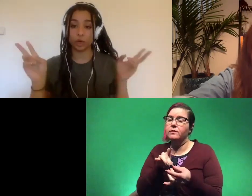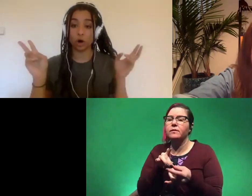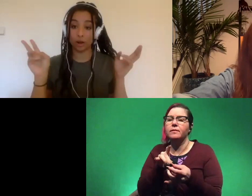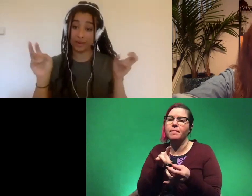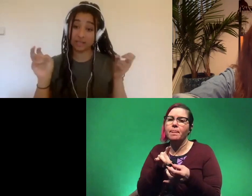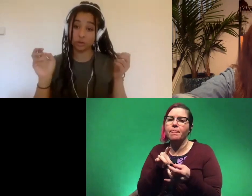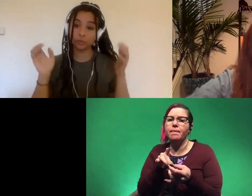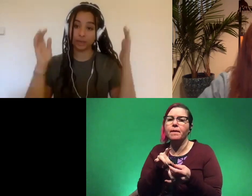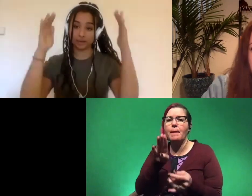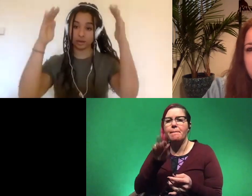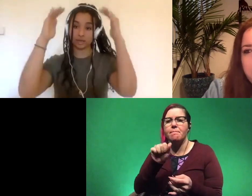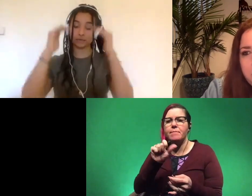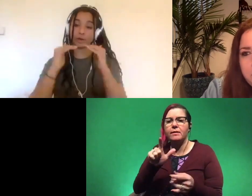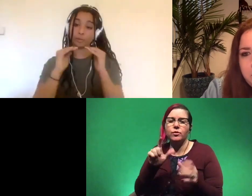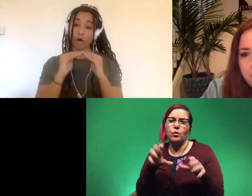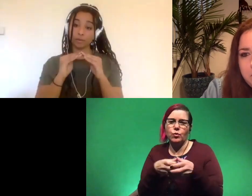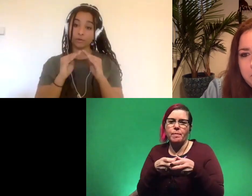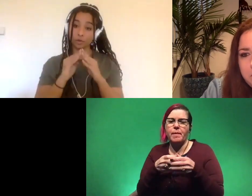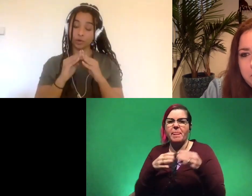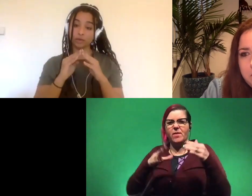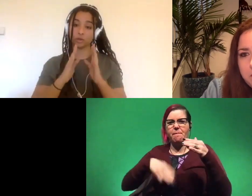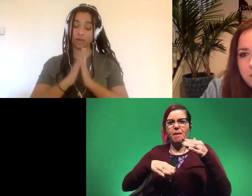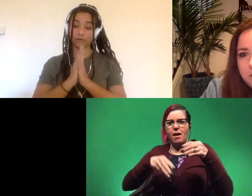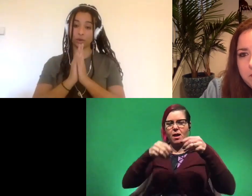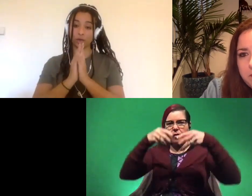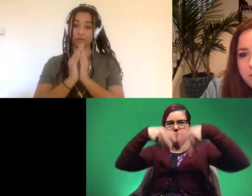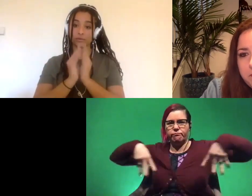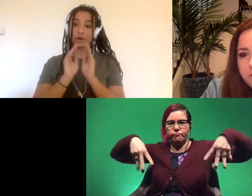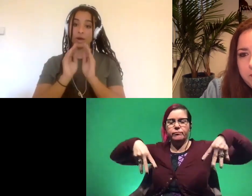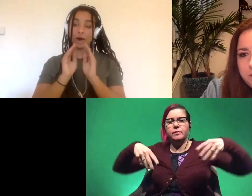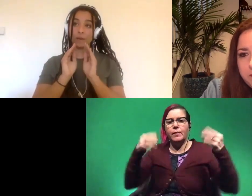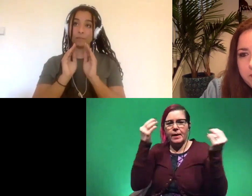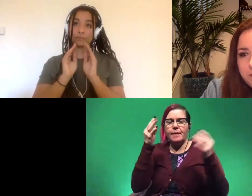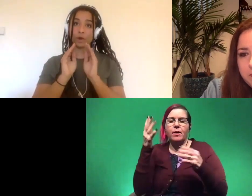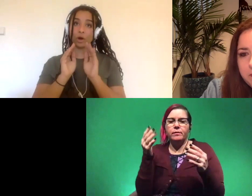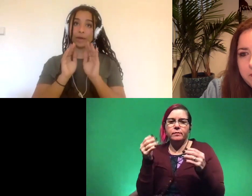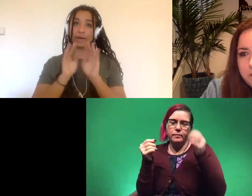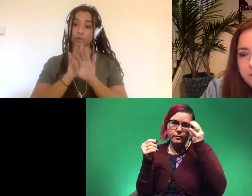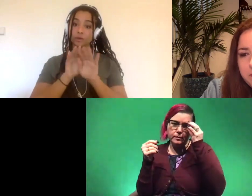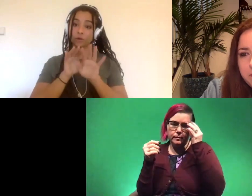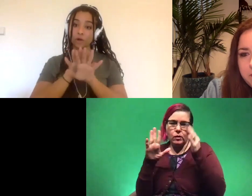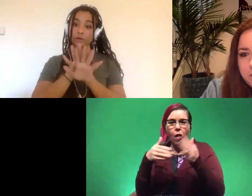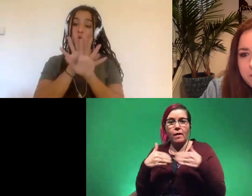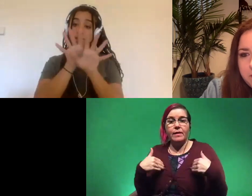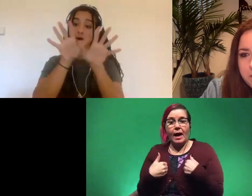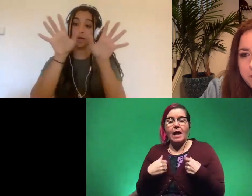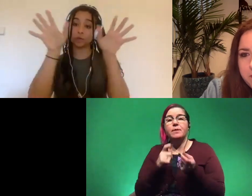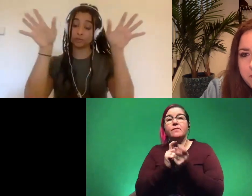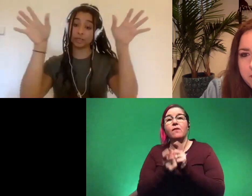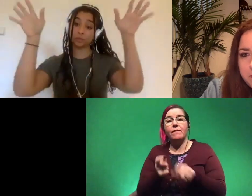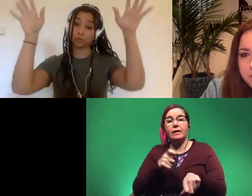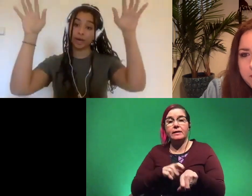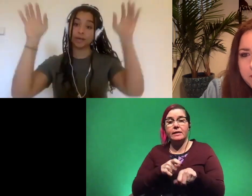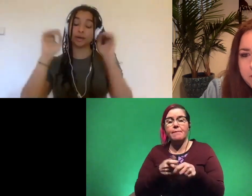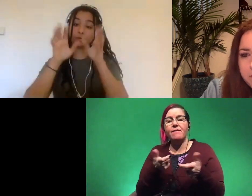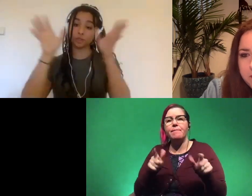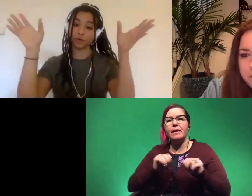what we call a basal group meaning they're at the very bottom of the tree so like if you think of um all the animals evolving over time there's a